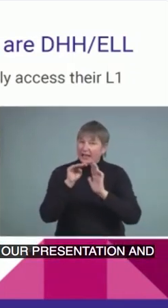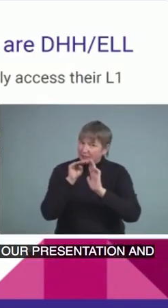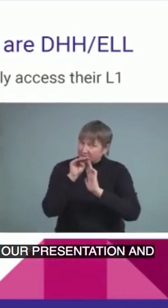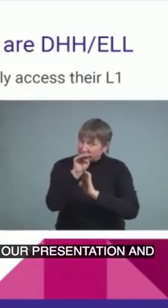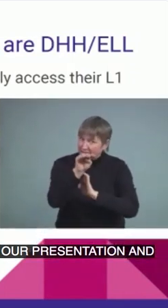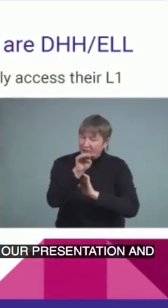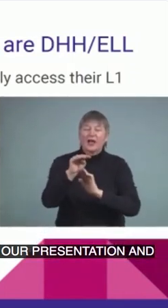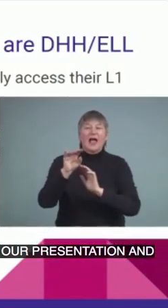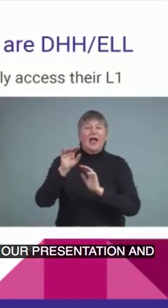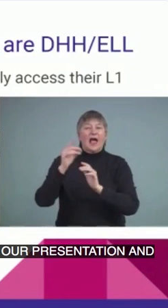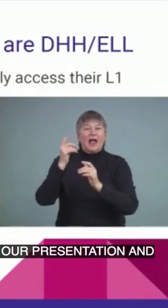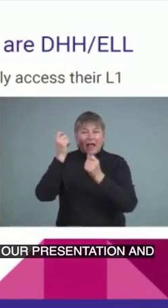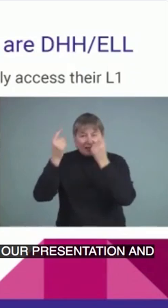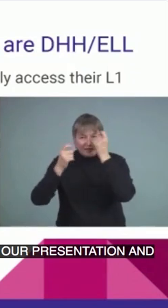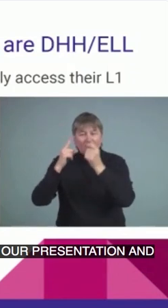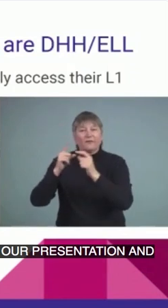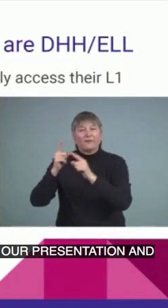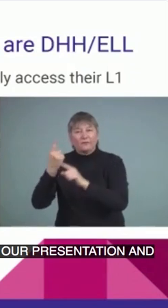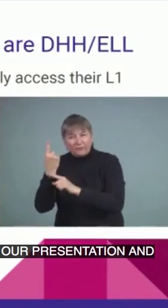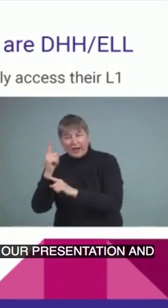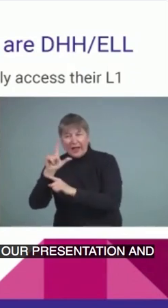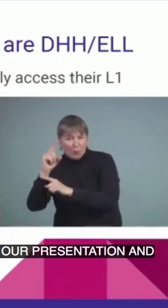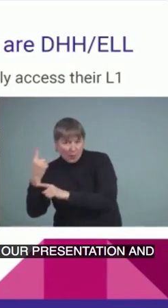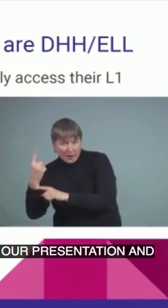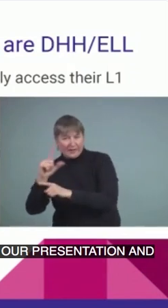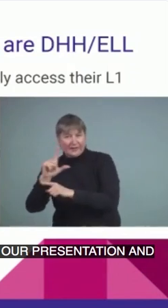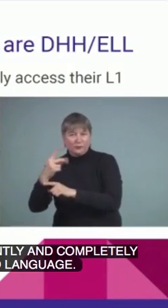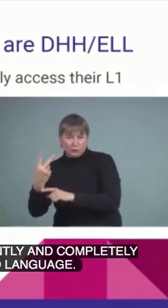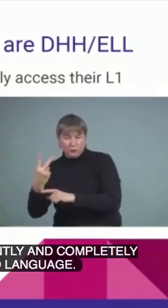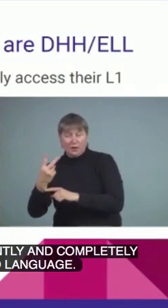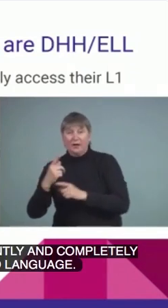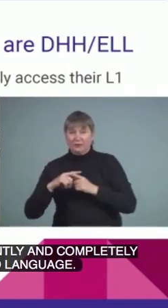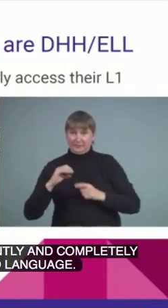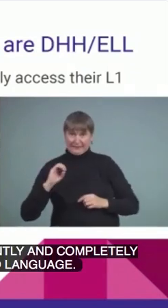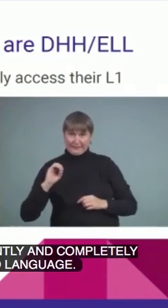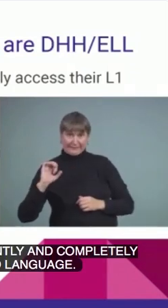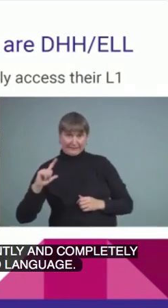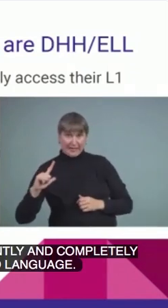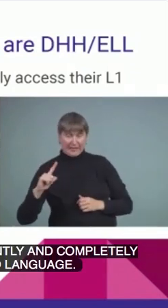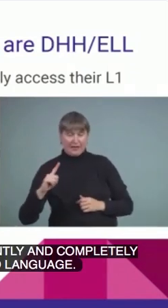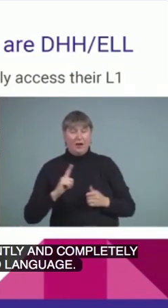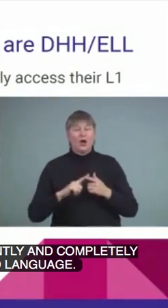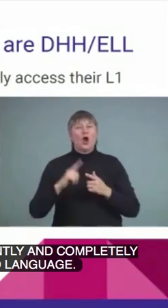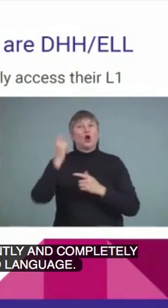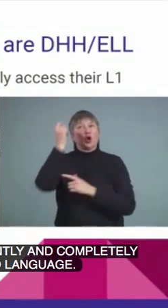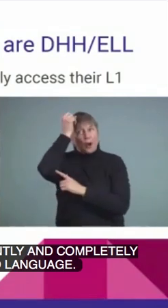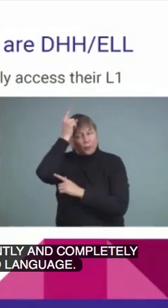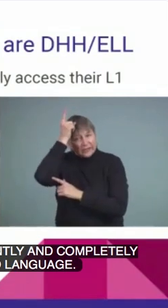first language and their second language. So, from an ESL perspective, I think comprehensible input.